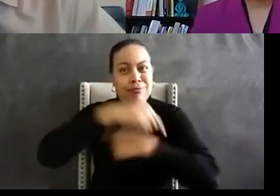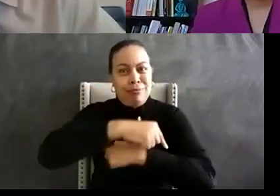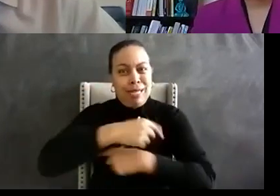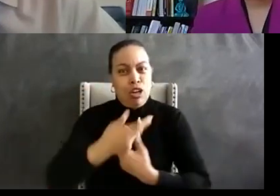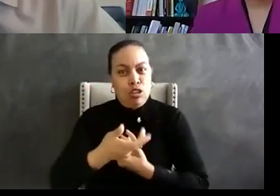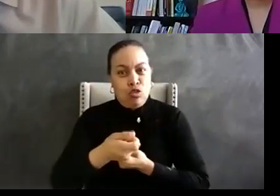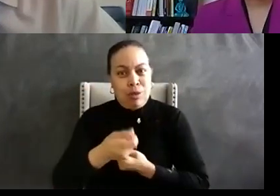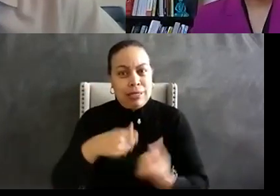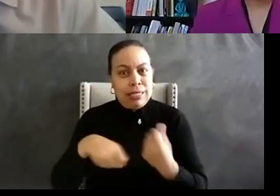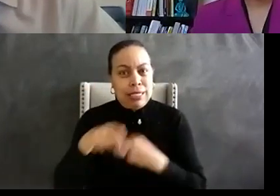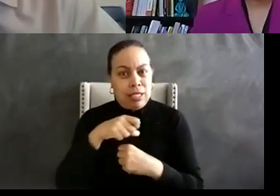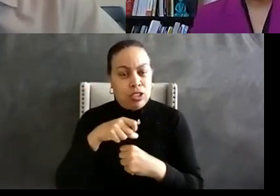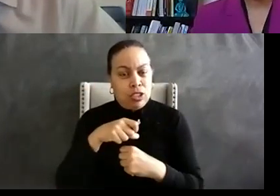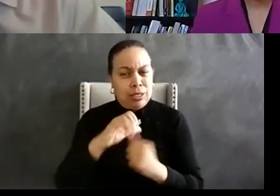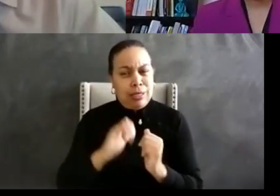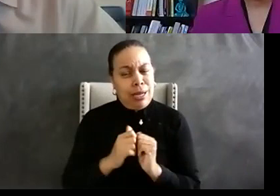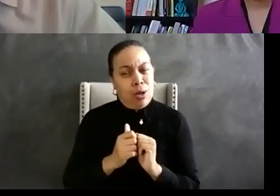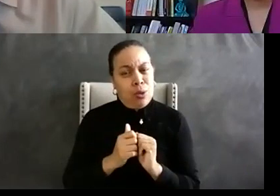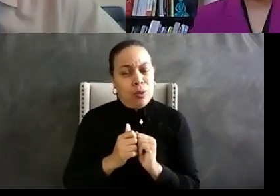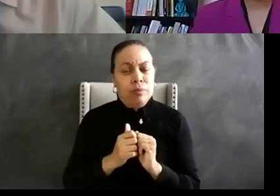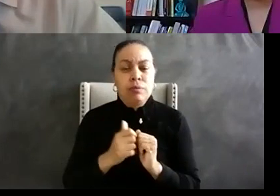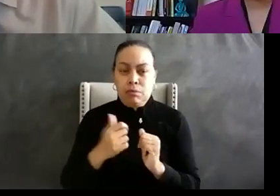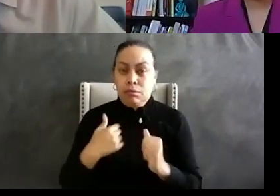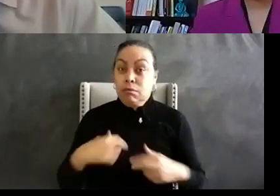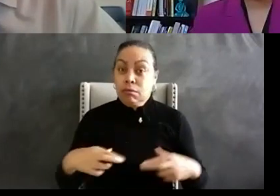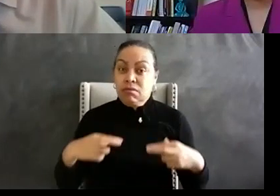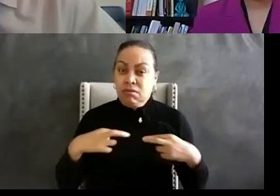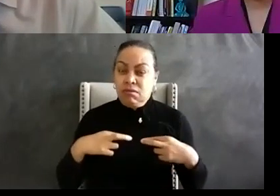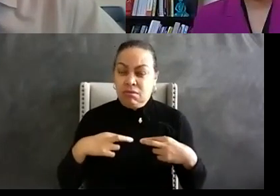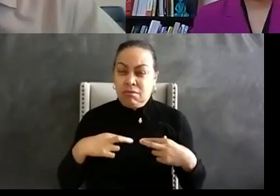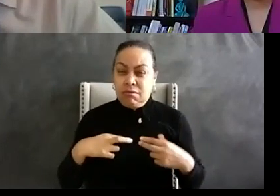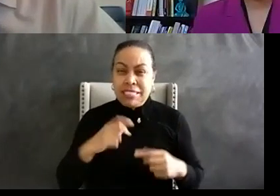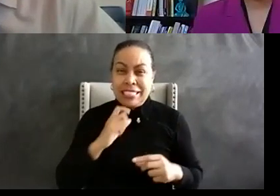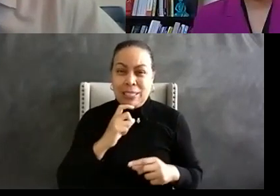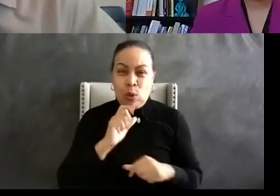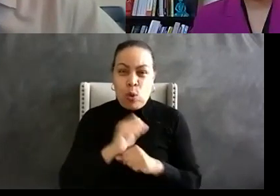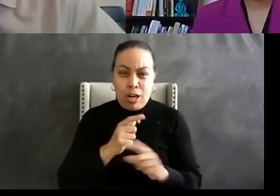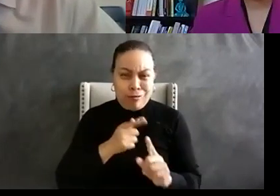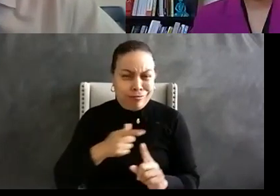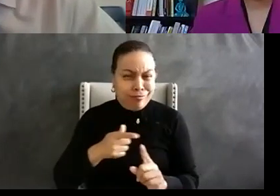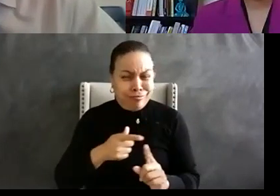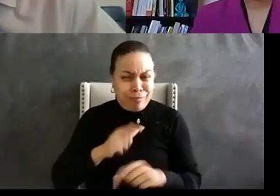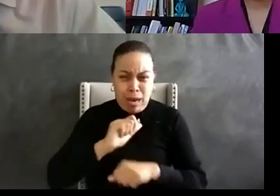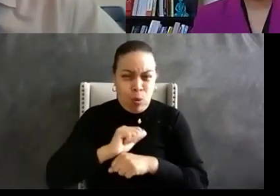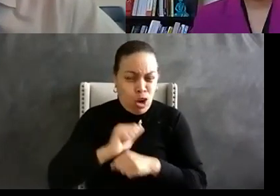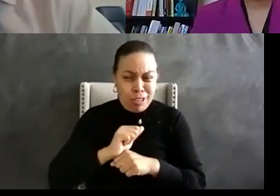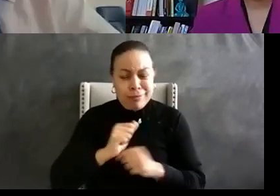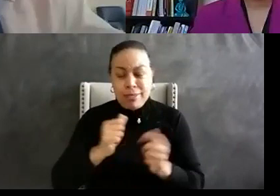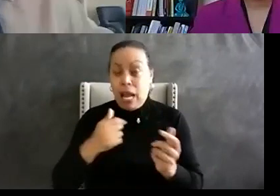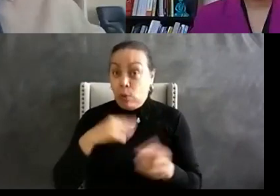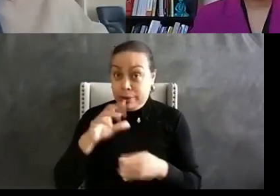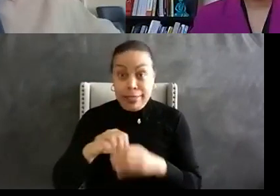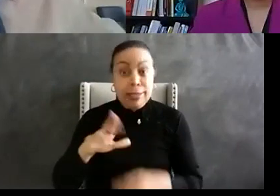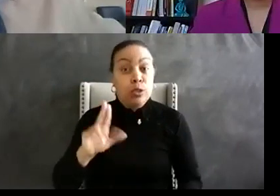tell you what I figured out in the beginning and I'm a retired steel worker and I worked 27 years in the steel mill and I was involved with the union